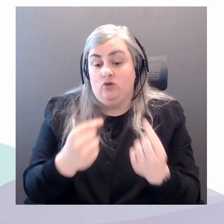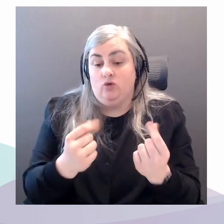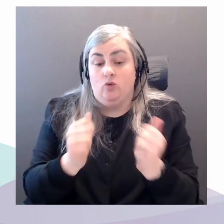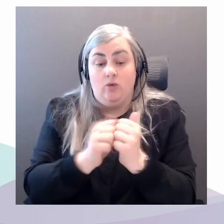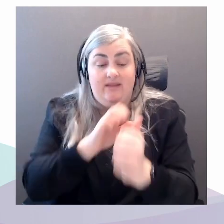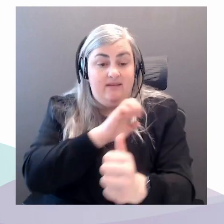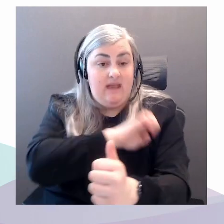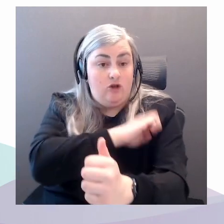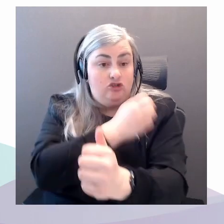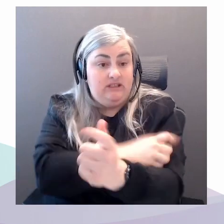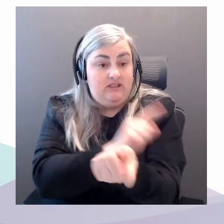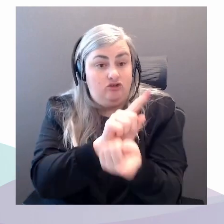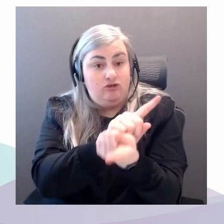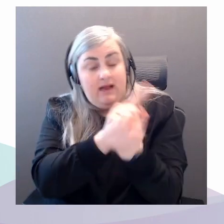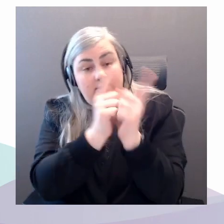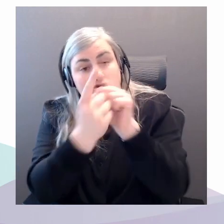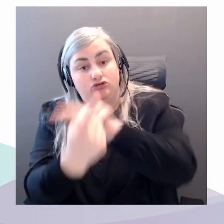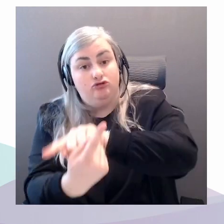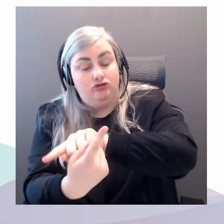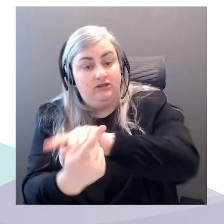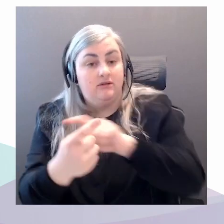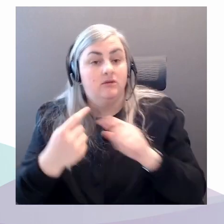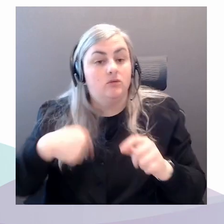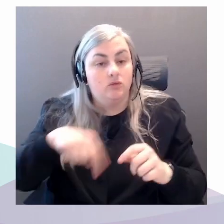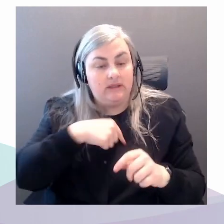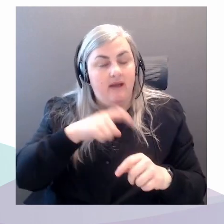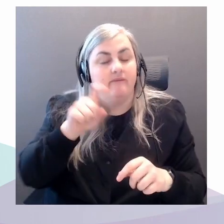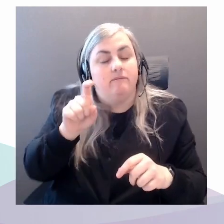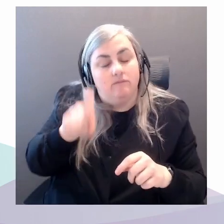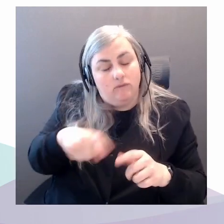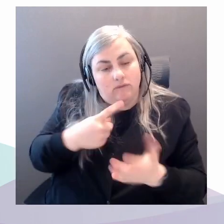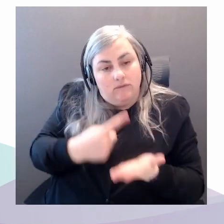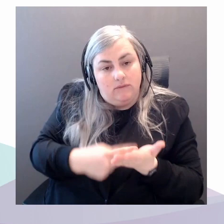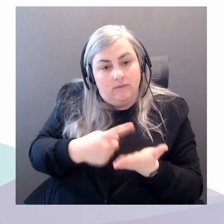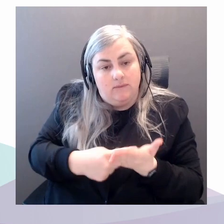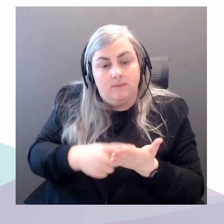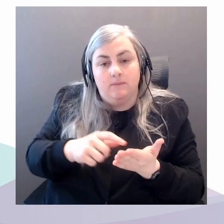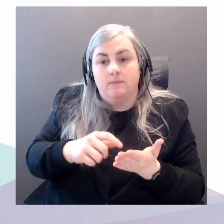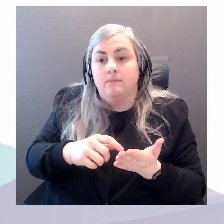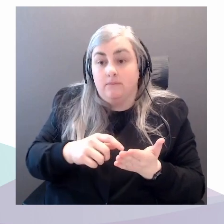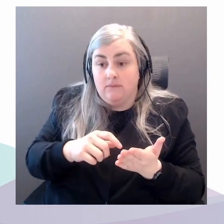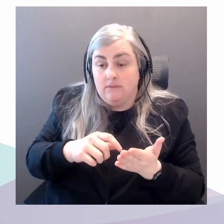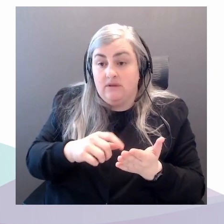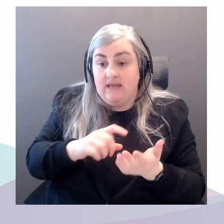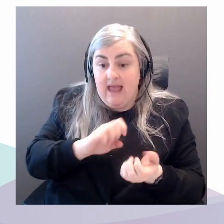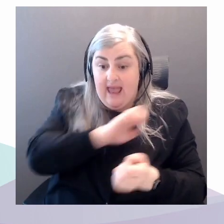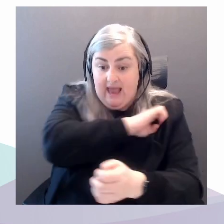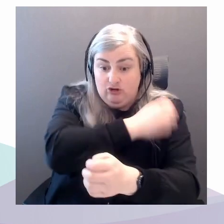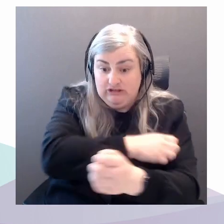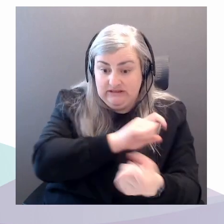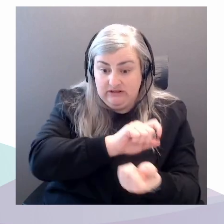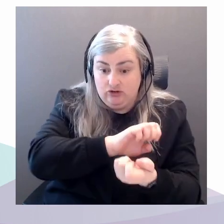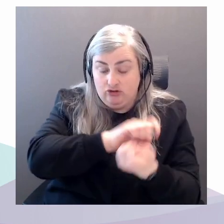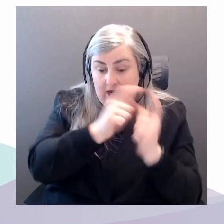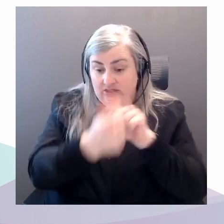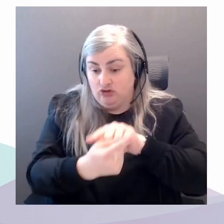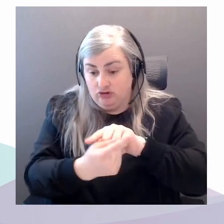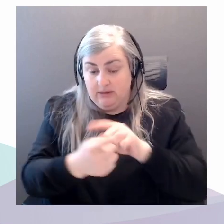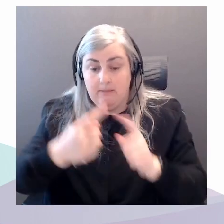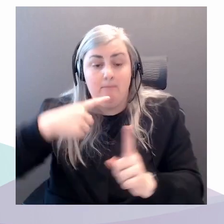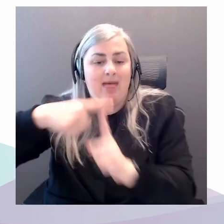discussion about what other kinds of social transitions we want to undertake. And a lot of that, I think, means about